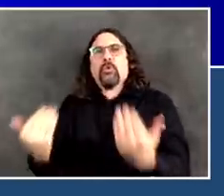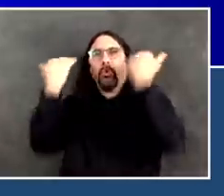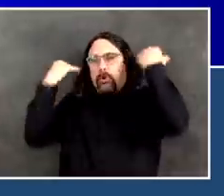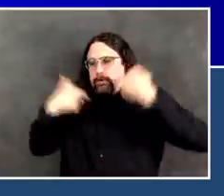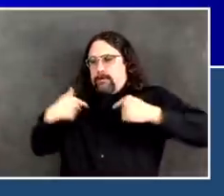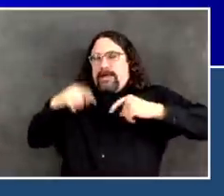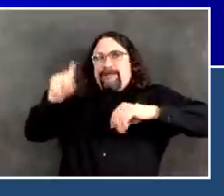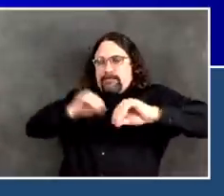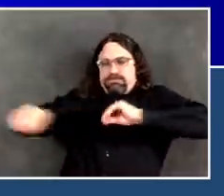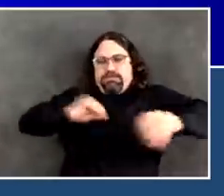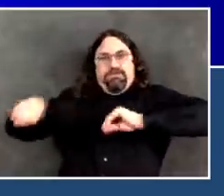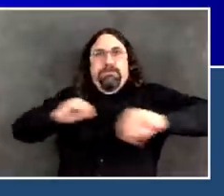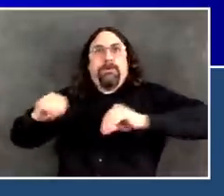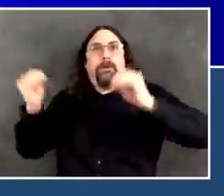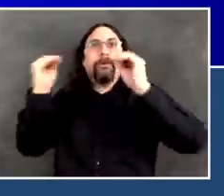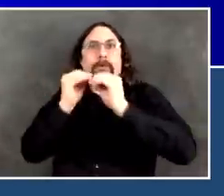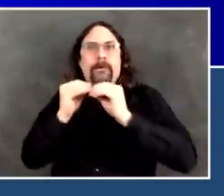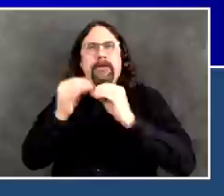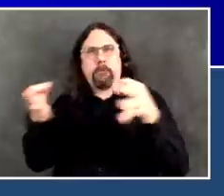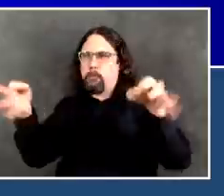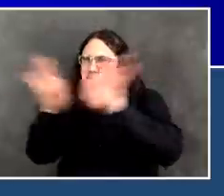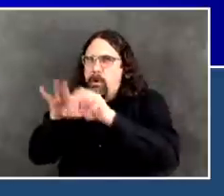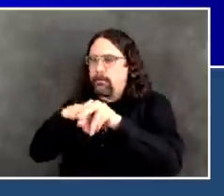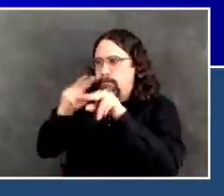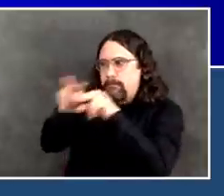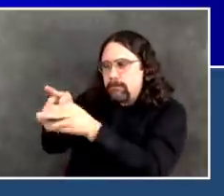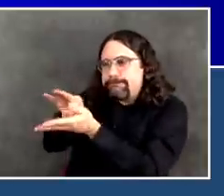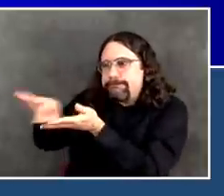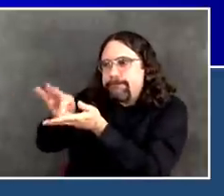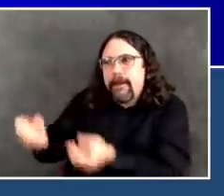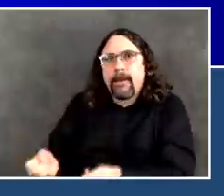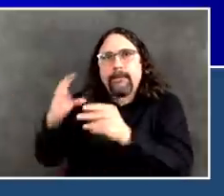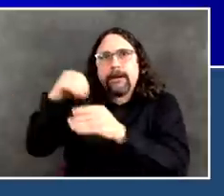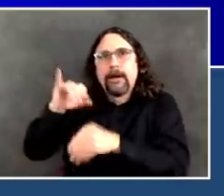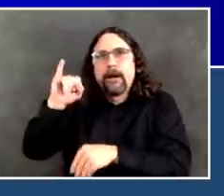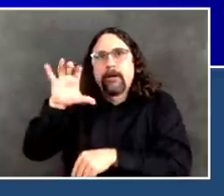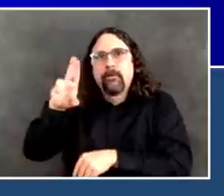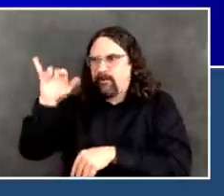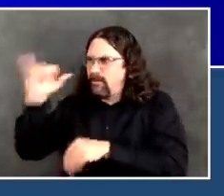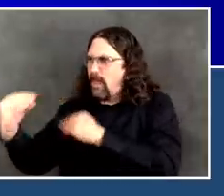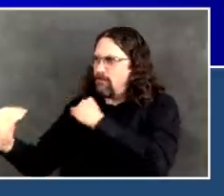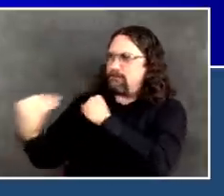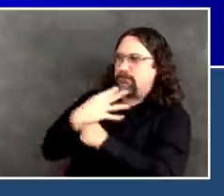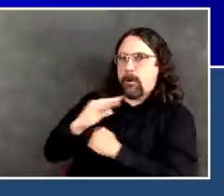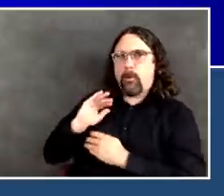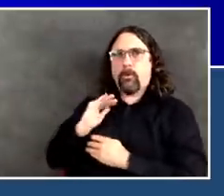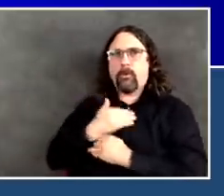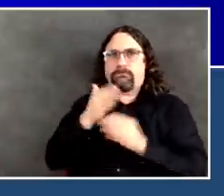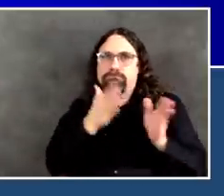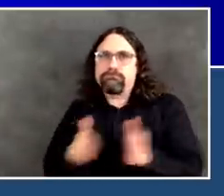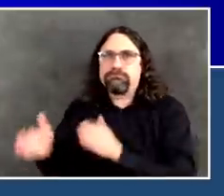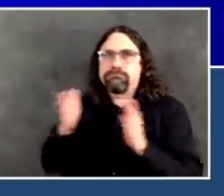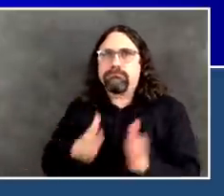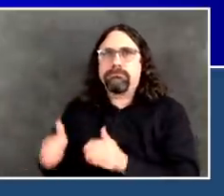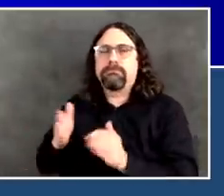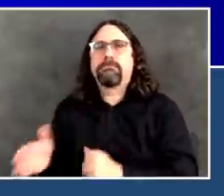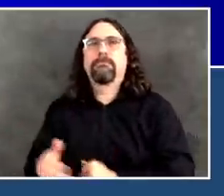again, we've seen, over time, some progress. But in this one,